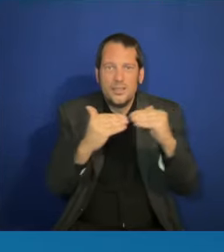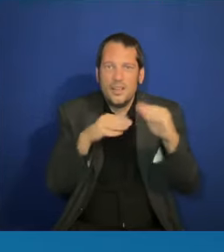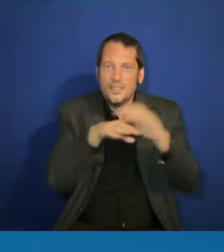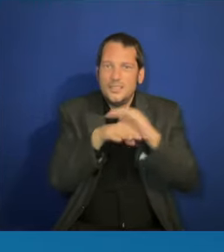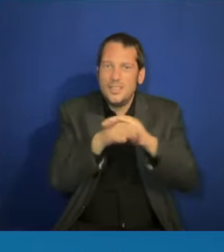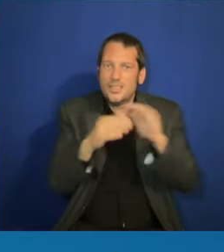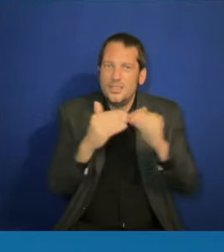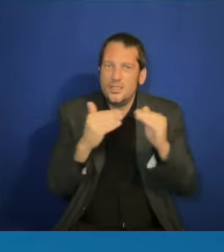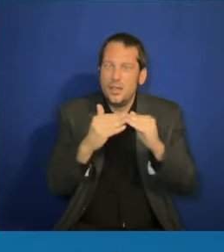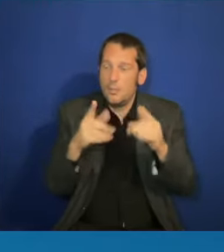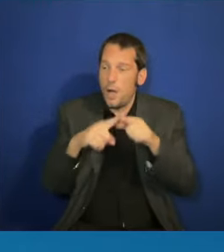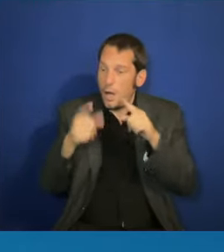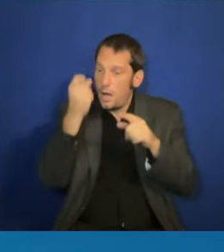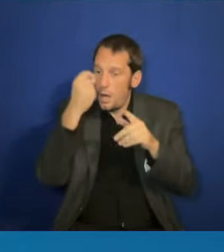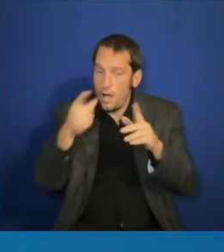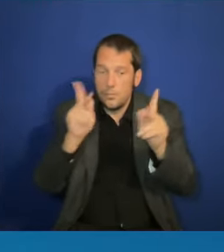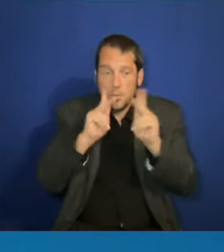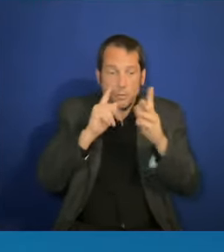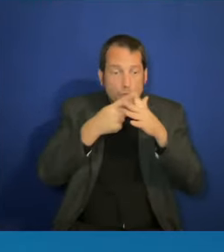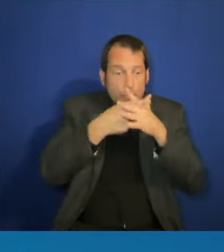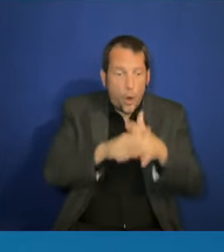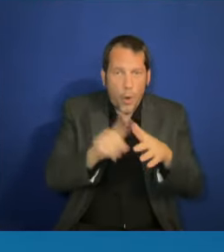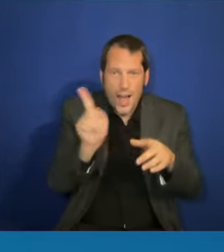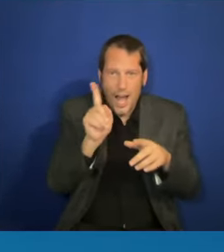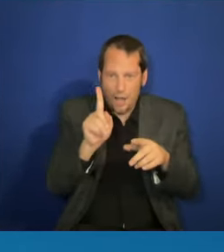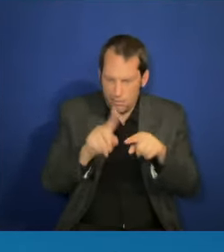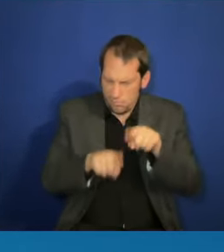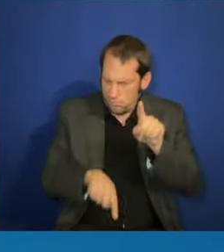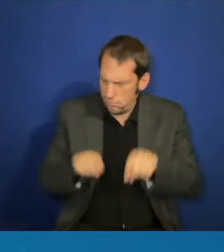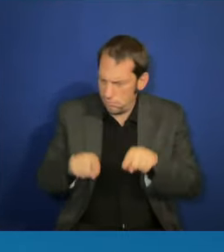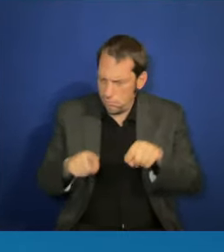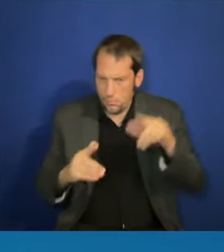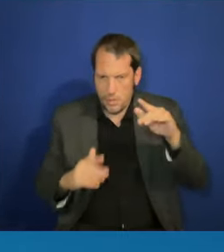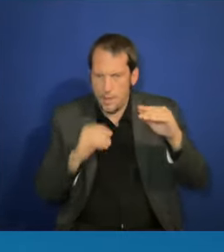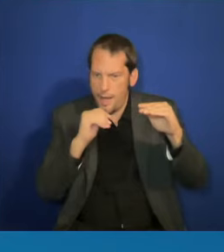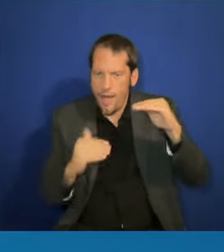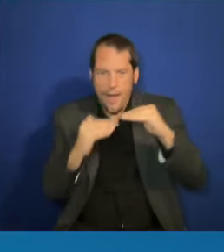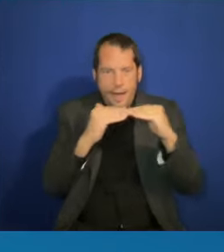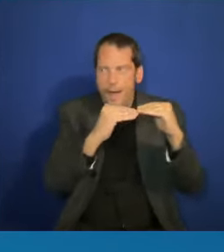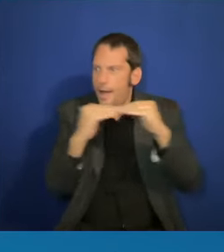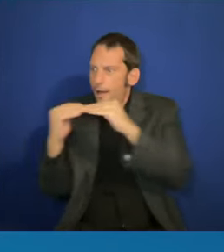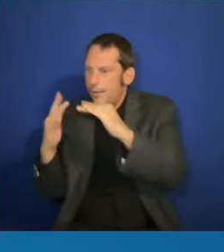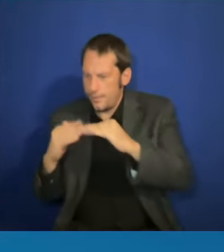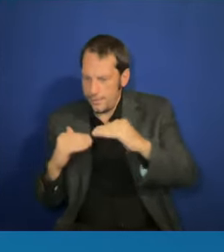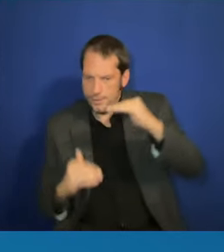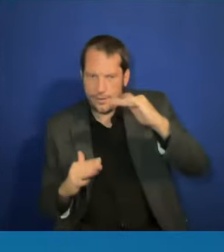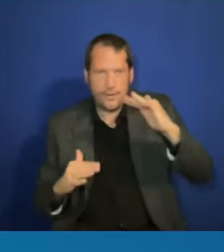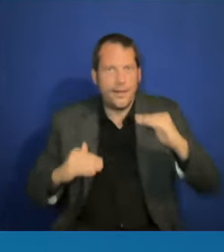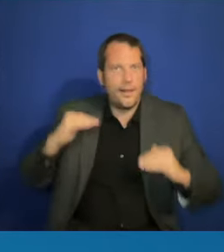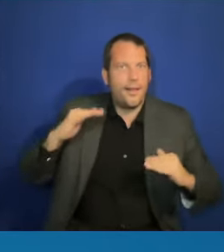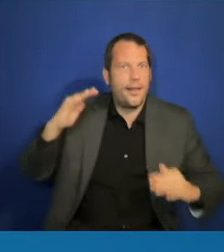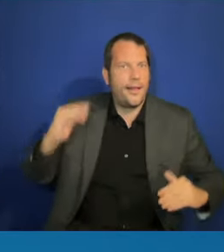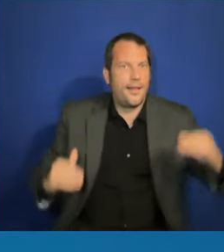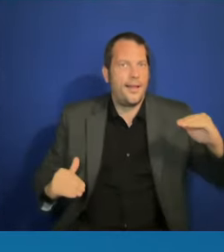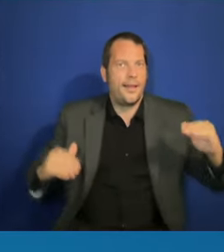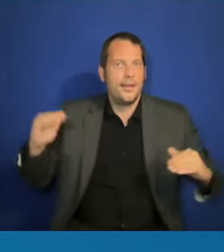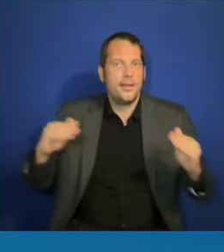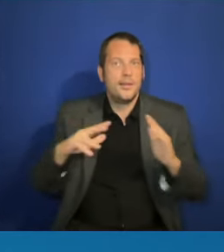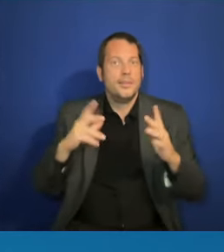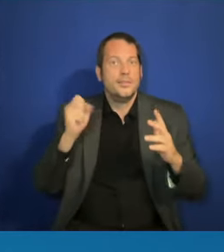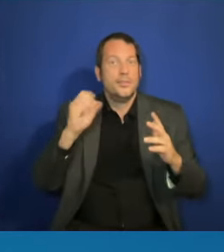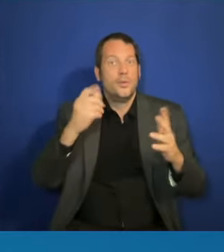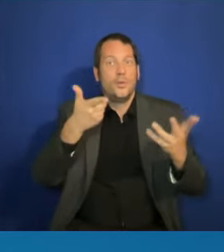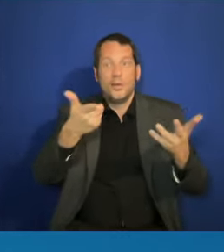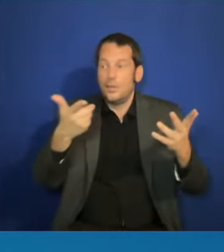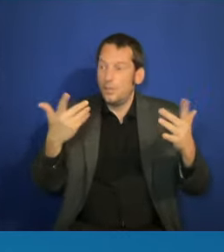that because otherwise you're just perpetuating inequities to say everyone gets an equal amount if everyone doesn't start out on the